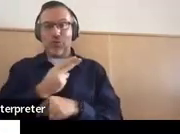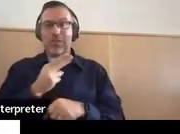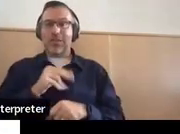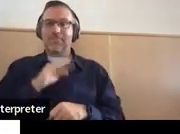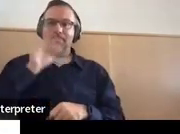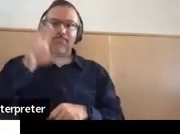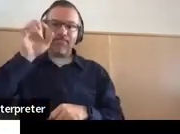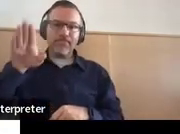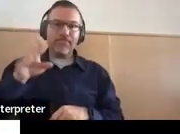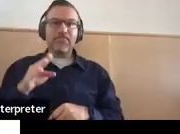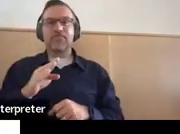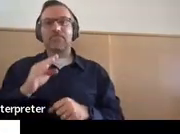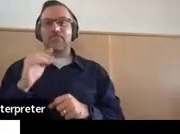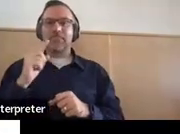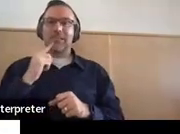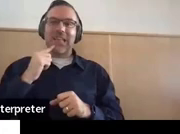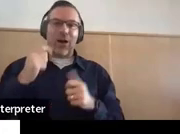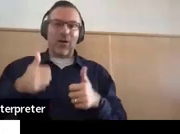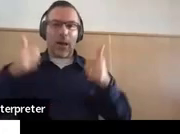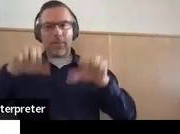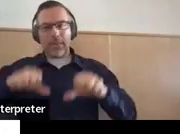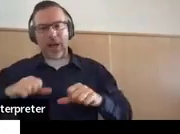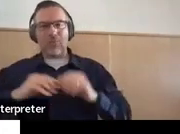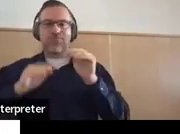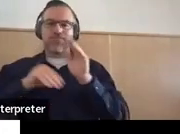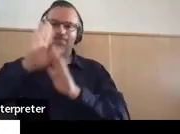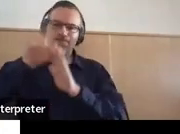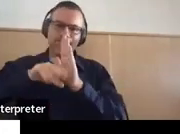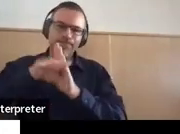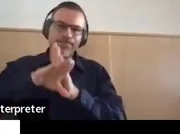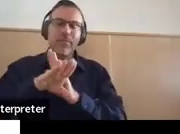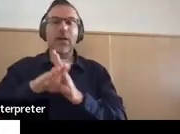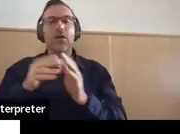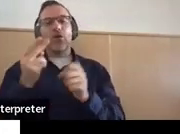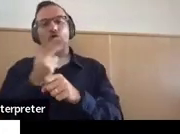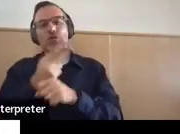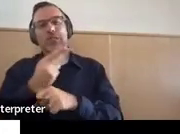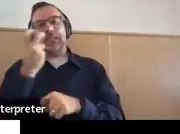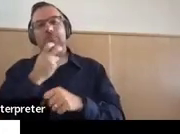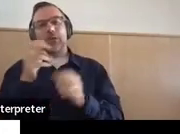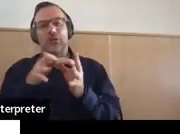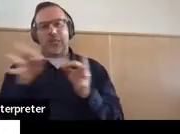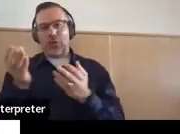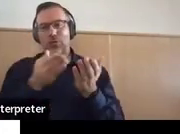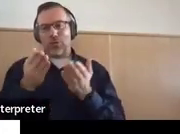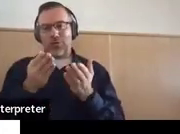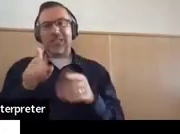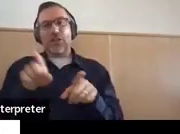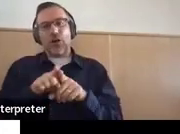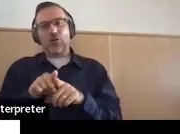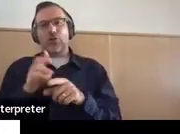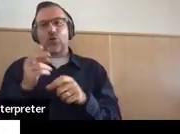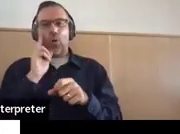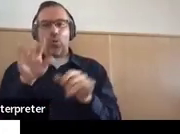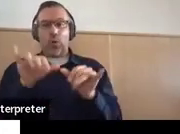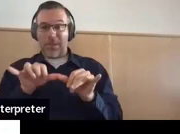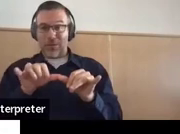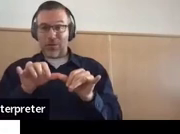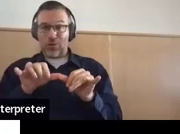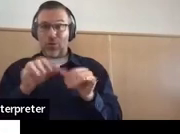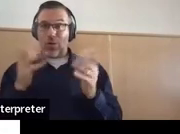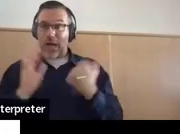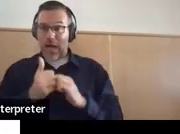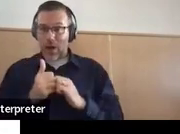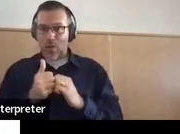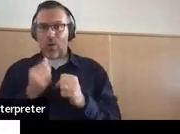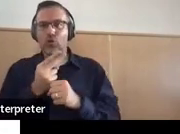volume, rate, and stress as measured by speech and language services and teacher observation. So again, this is a